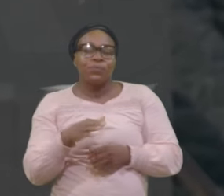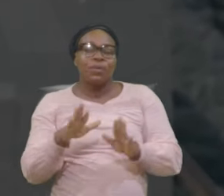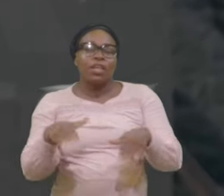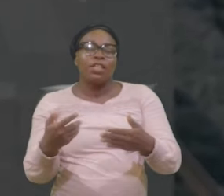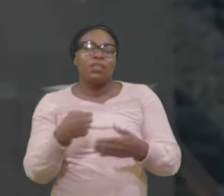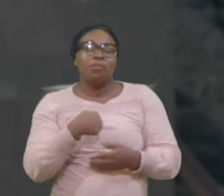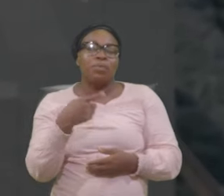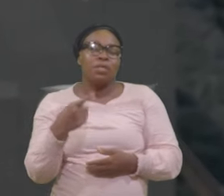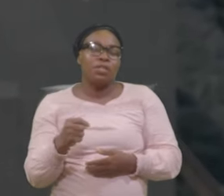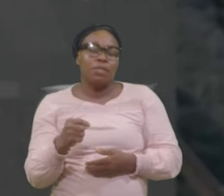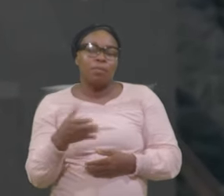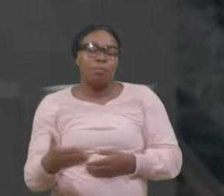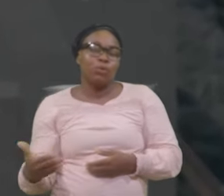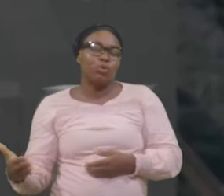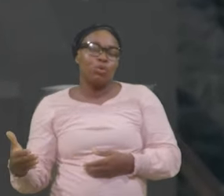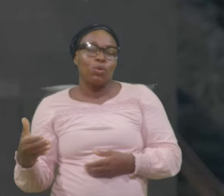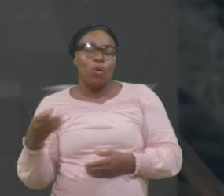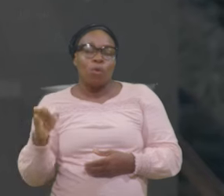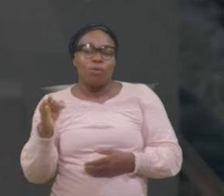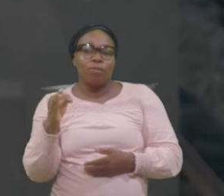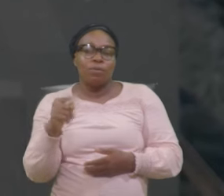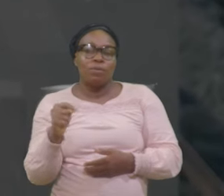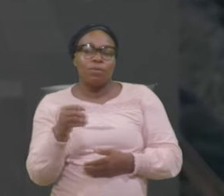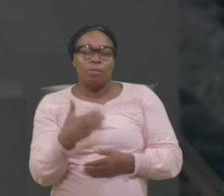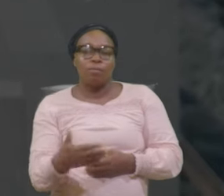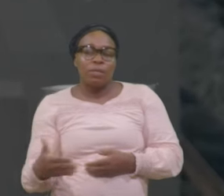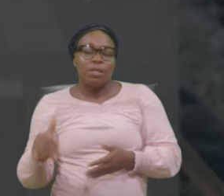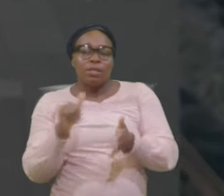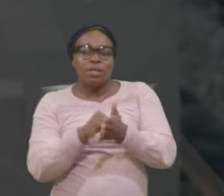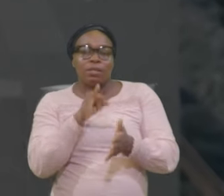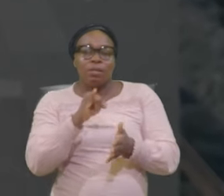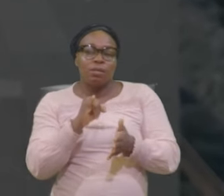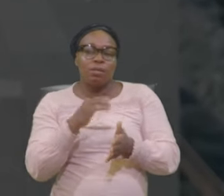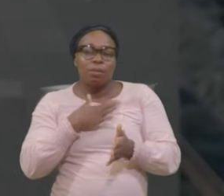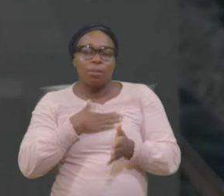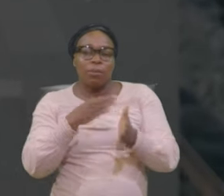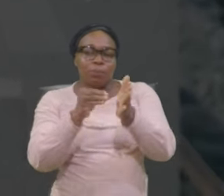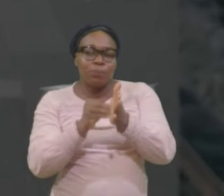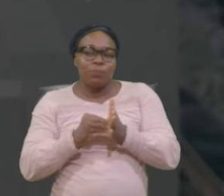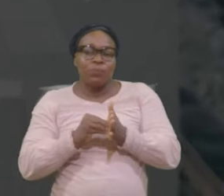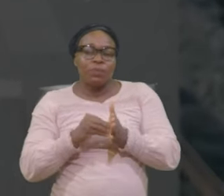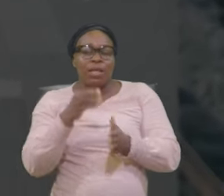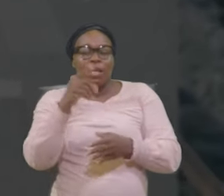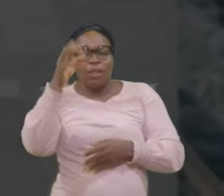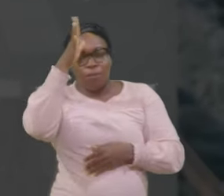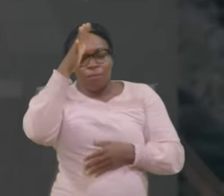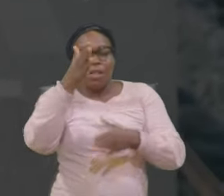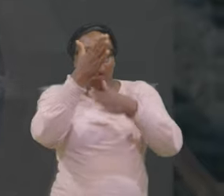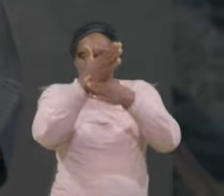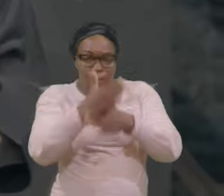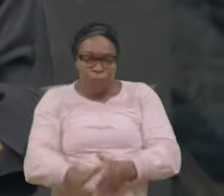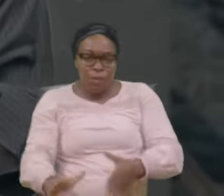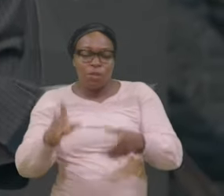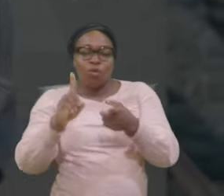Of goods That Forlet to Me And he Divided Unto Them